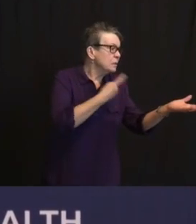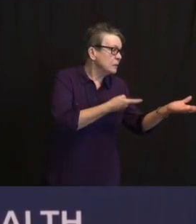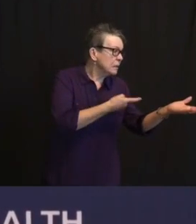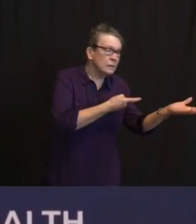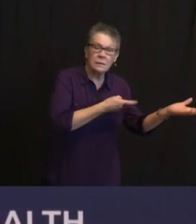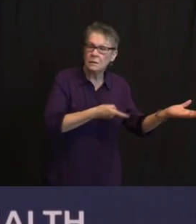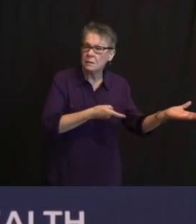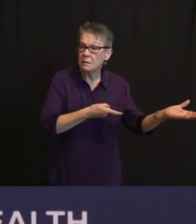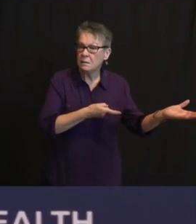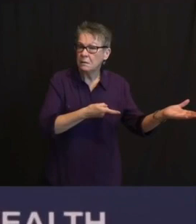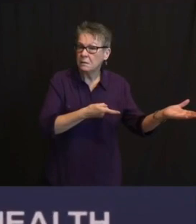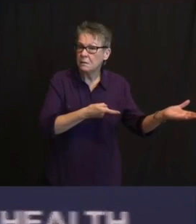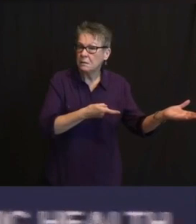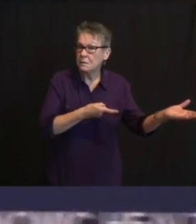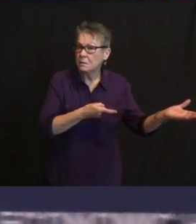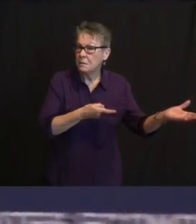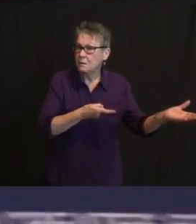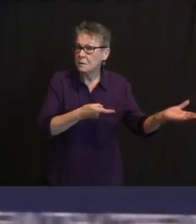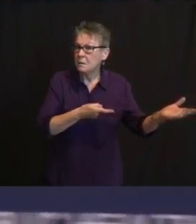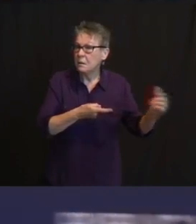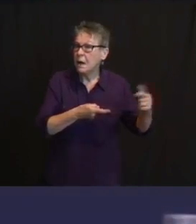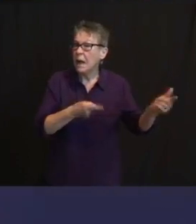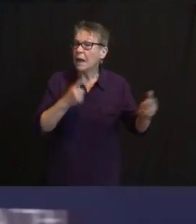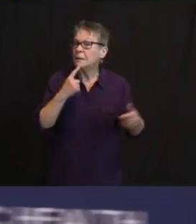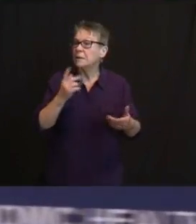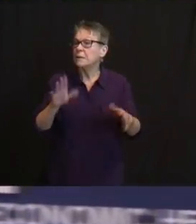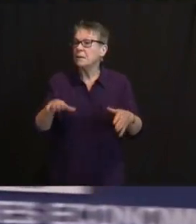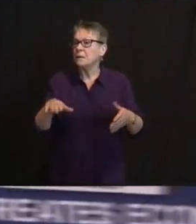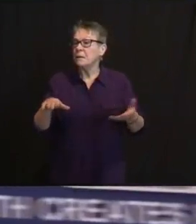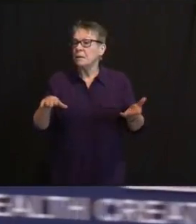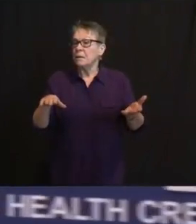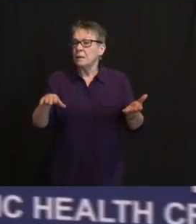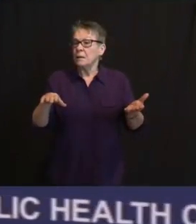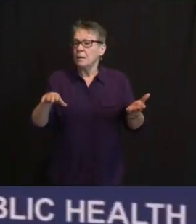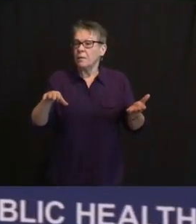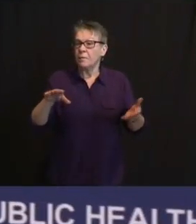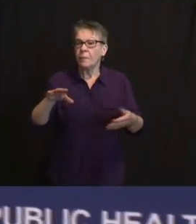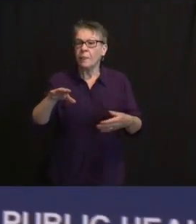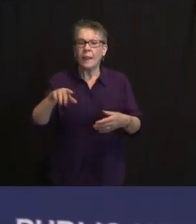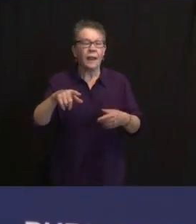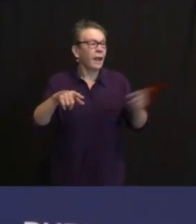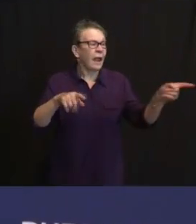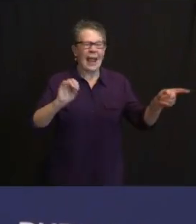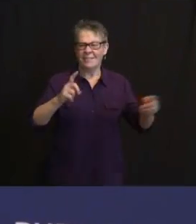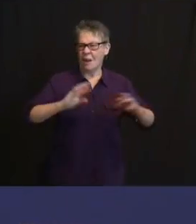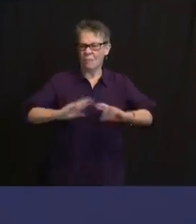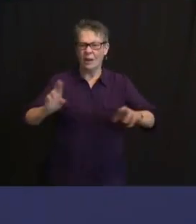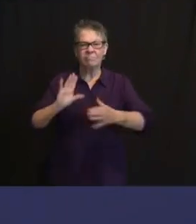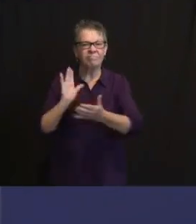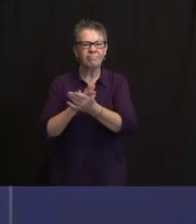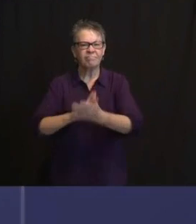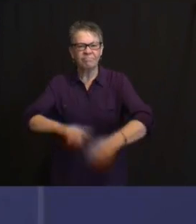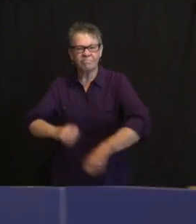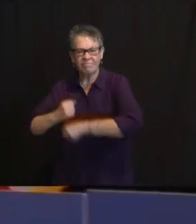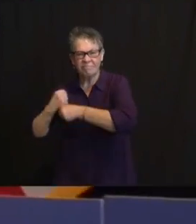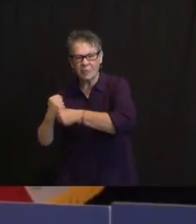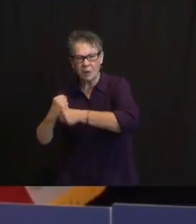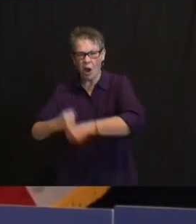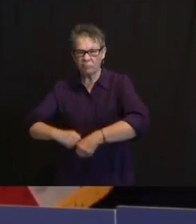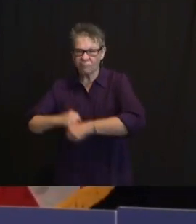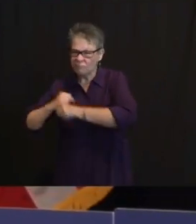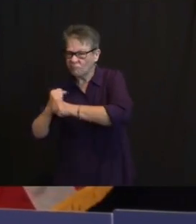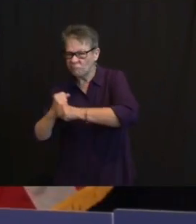SO ED IS UP TO BAT ON VARIANTS VERSUS VACCINES, AND JUDY WILL COME IN ON THE POSITIVE CASES AND